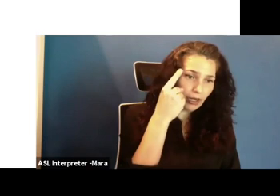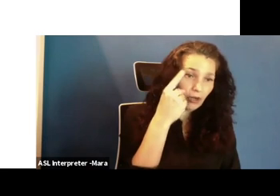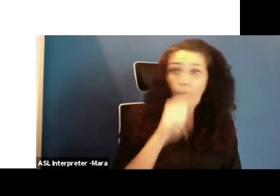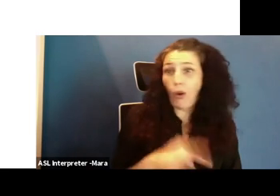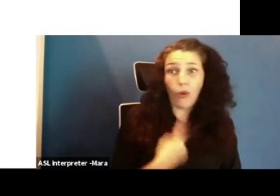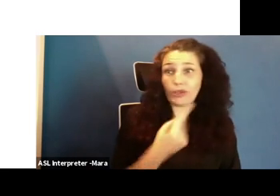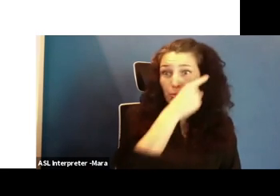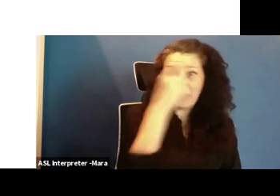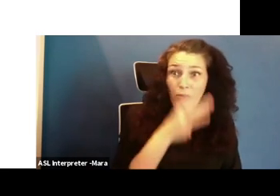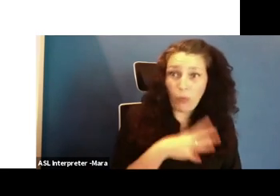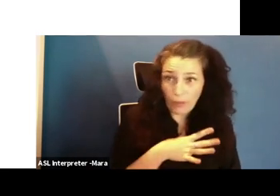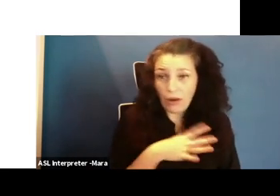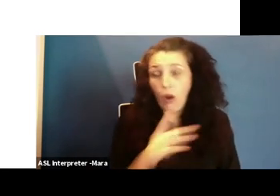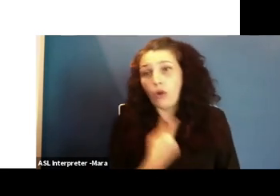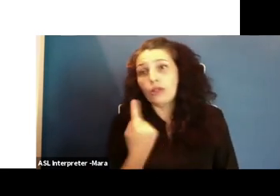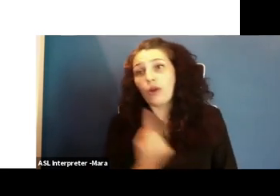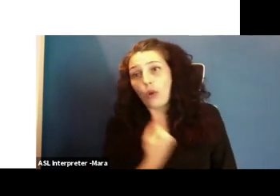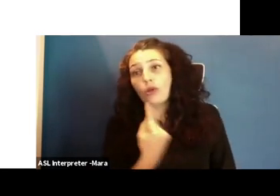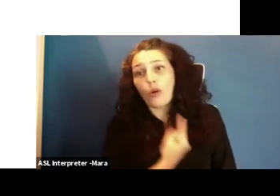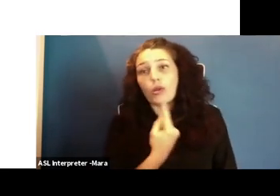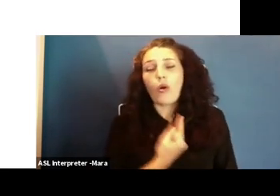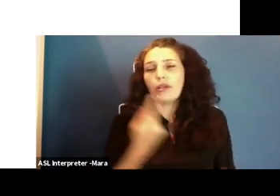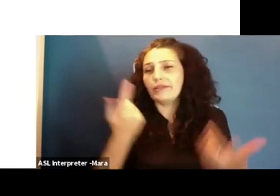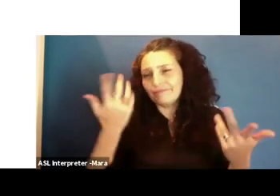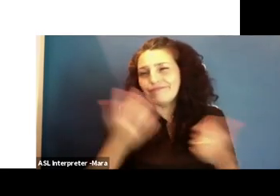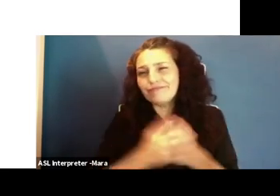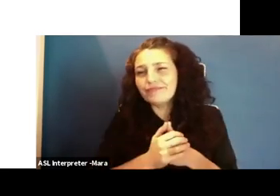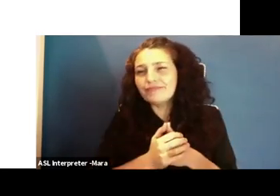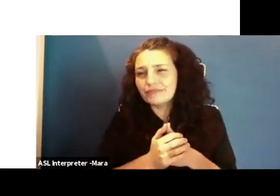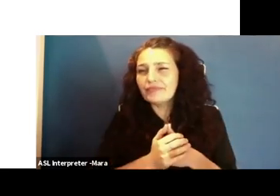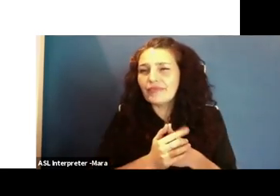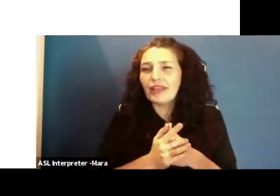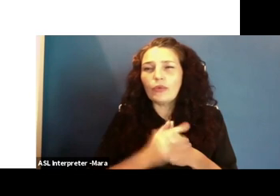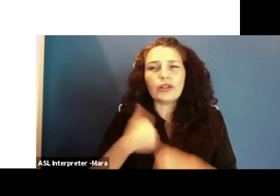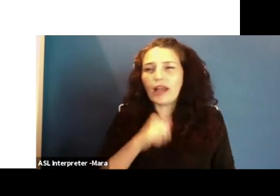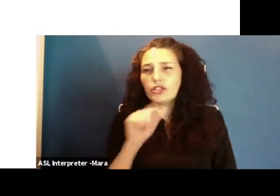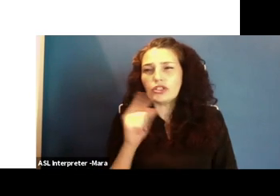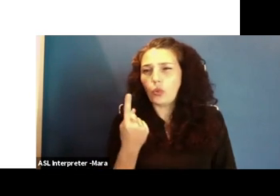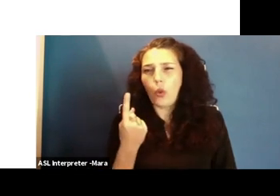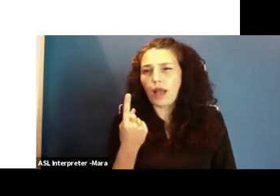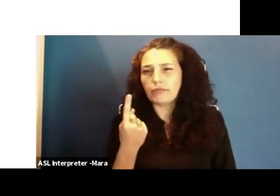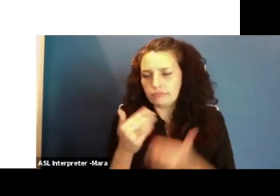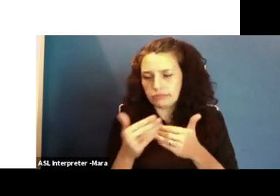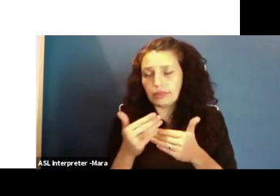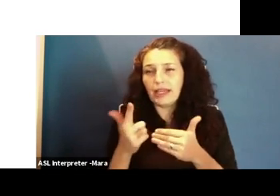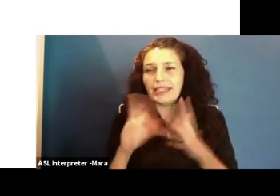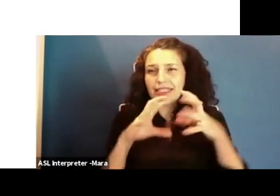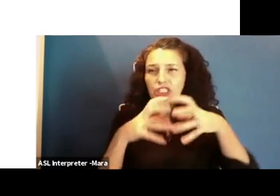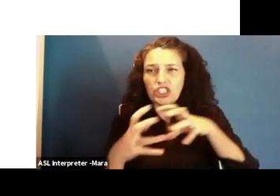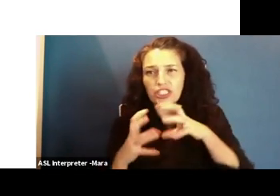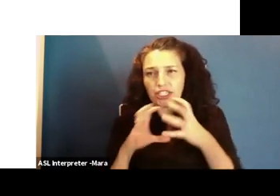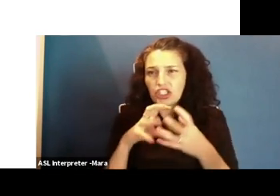face, too. We are not one dimensional. And there's something called intersectionality that can be gender, race, class, etc.